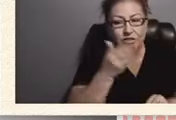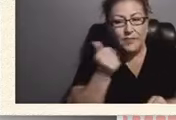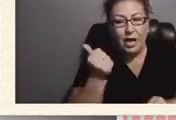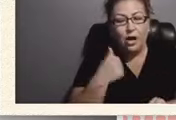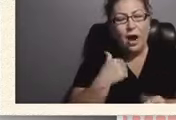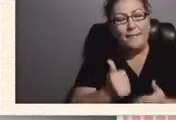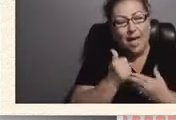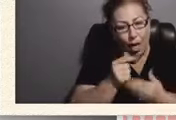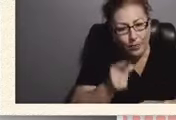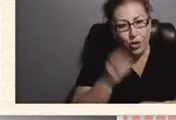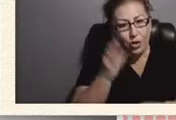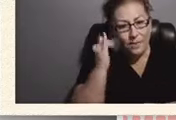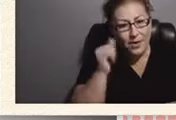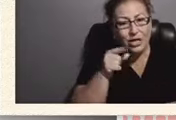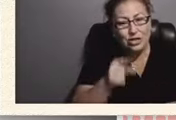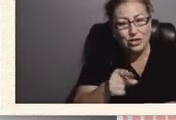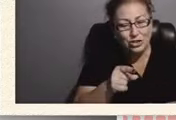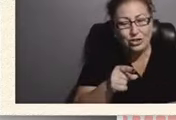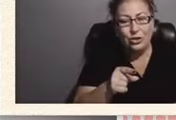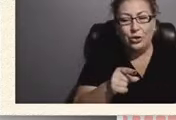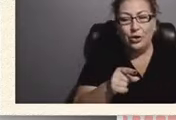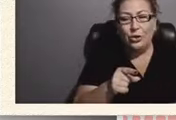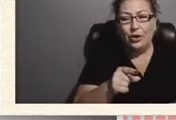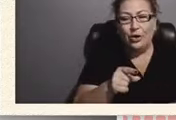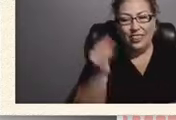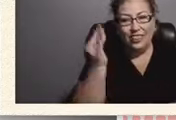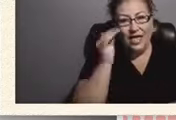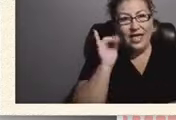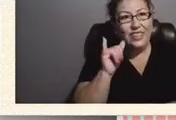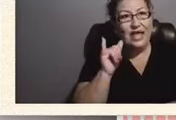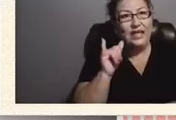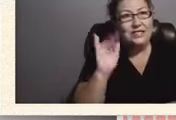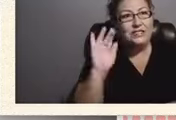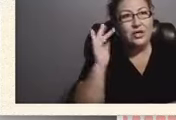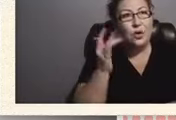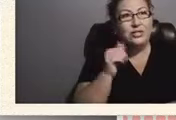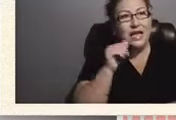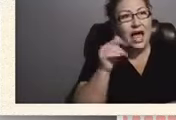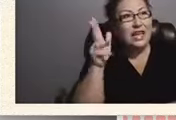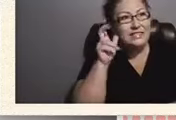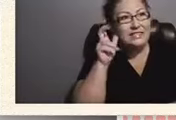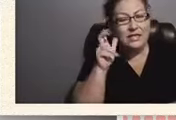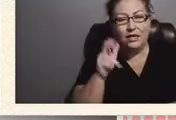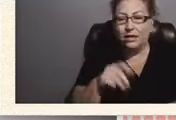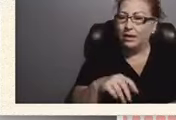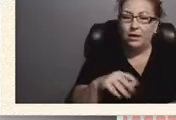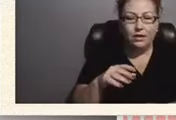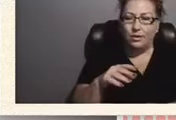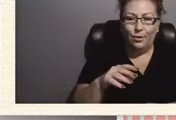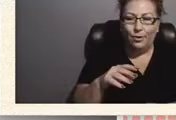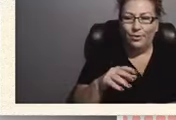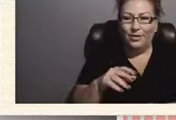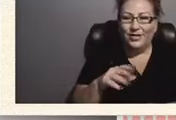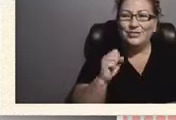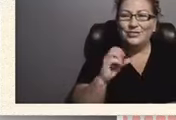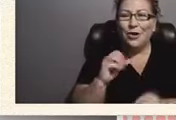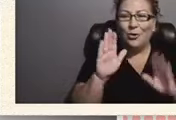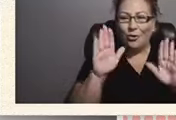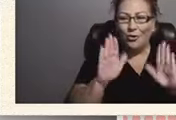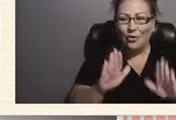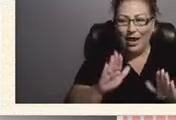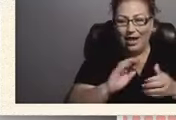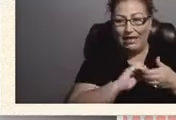because you were thinking that he's annoyed, he's not listening. So just great collaboration with